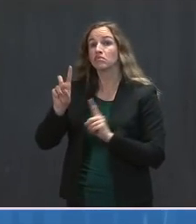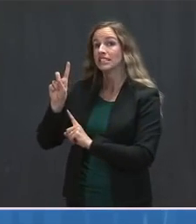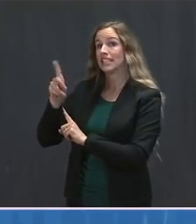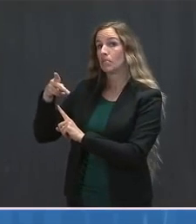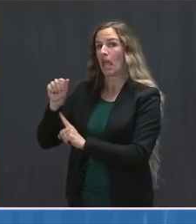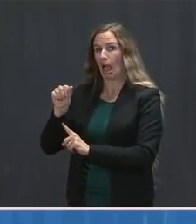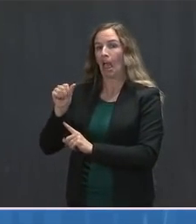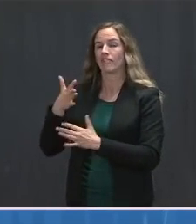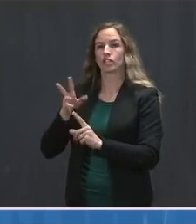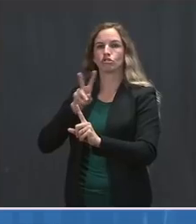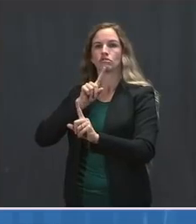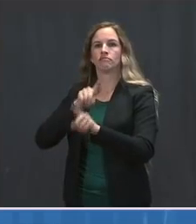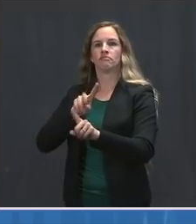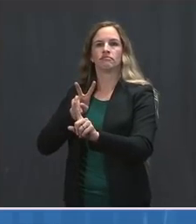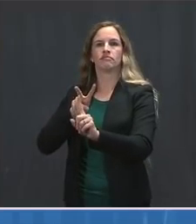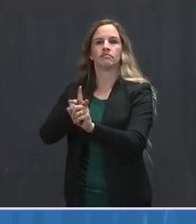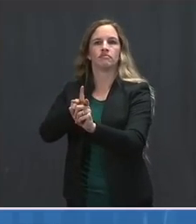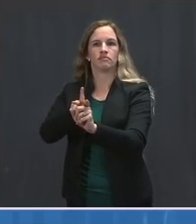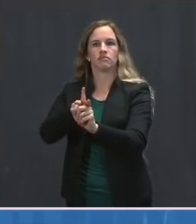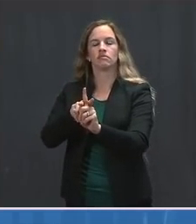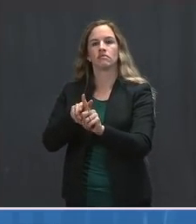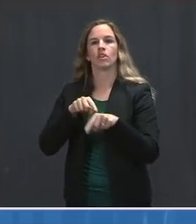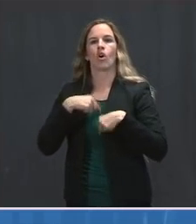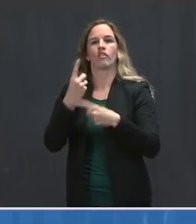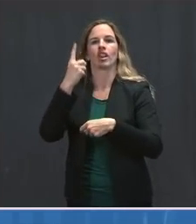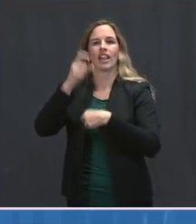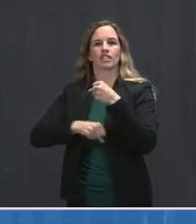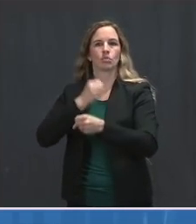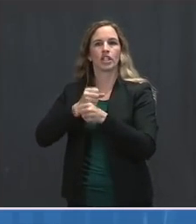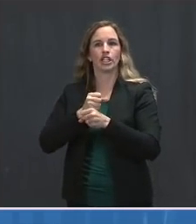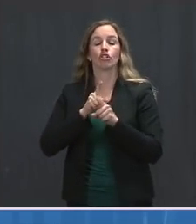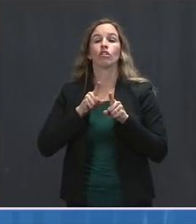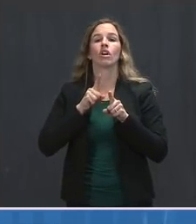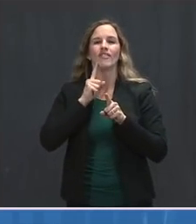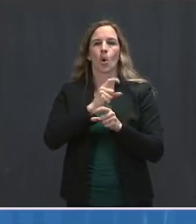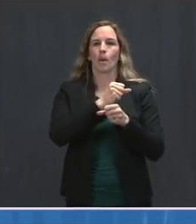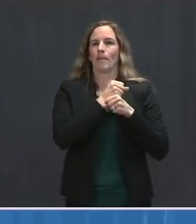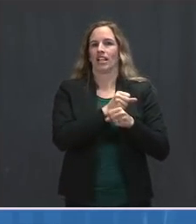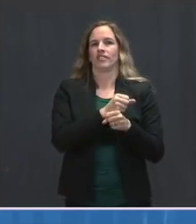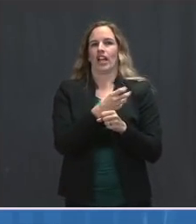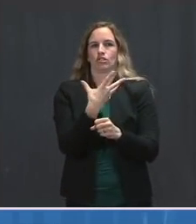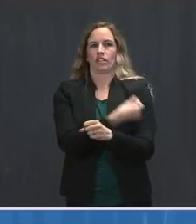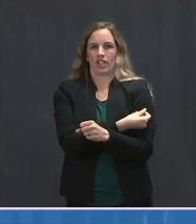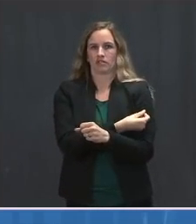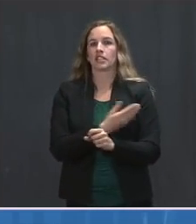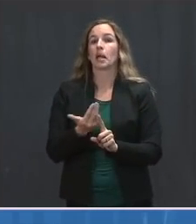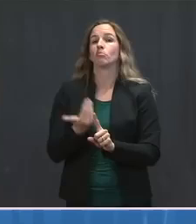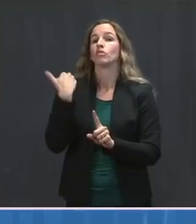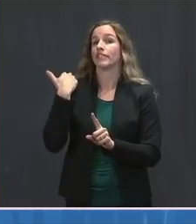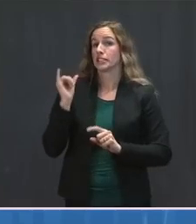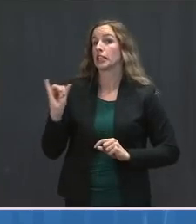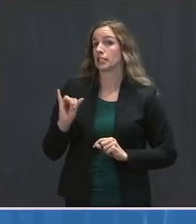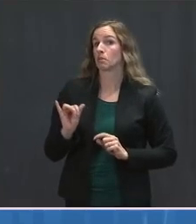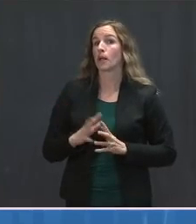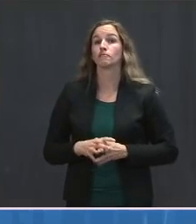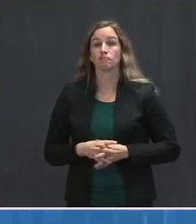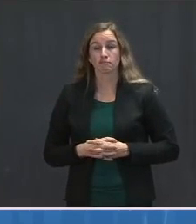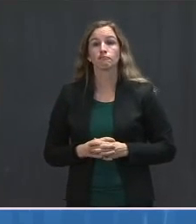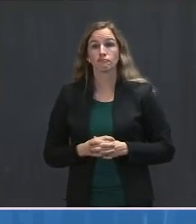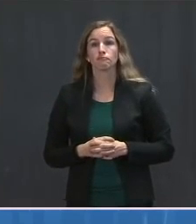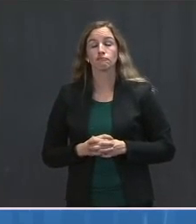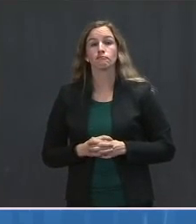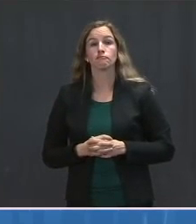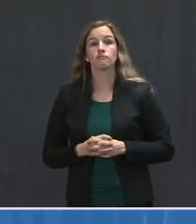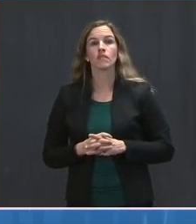previously over the course of the last year in the manufacturing of the vaccines by the previous team as well. And as far as the